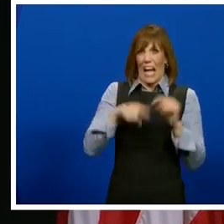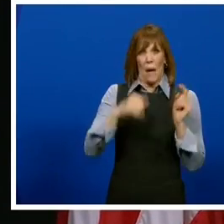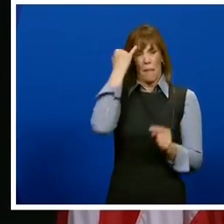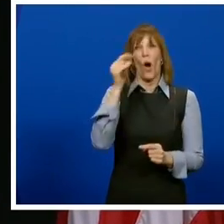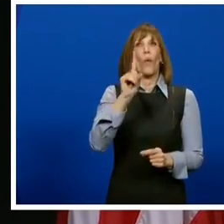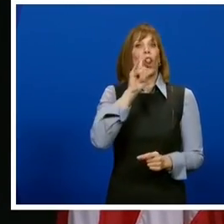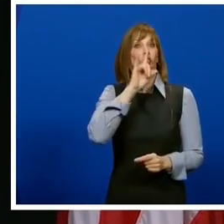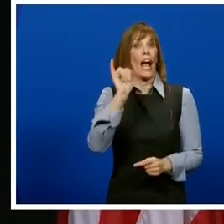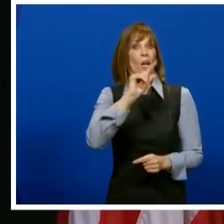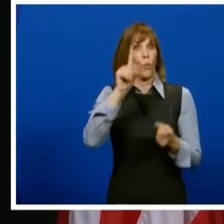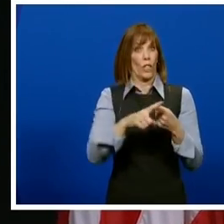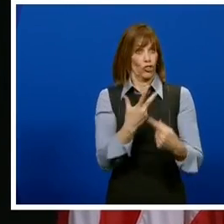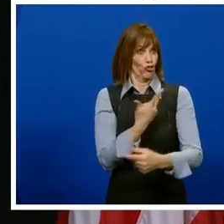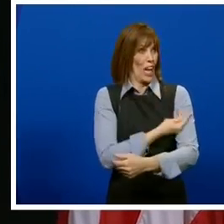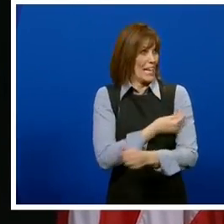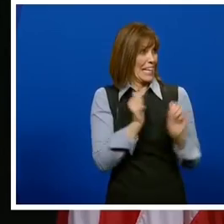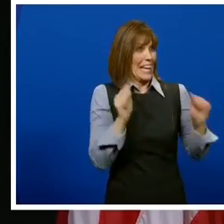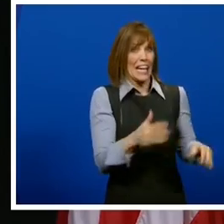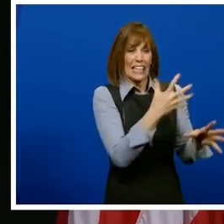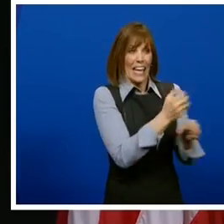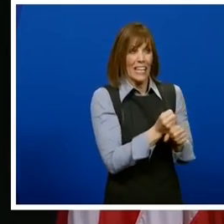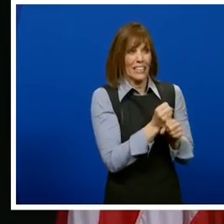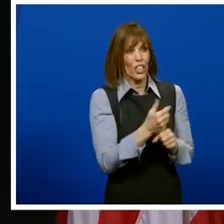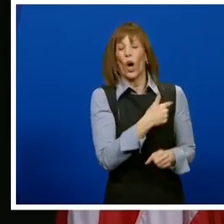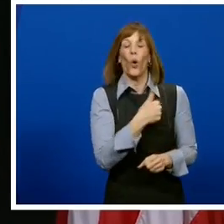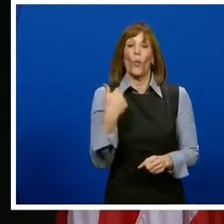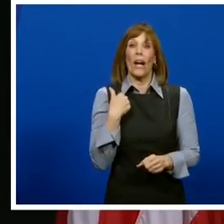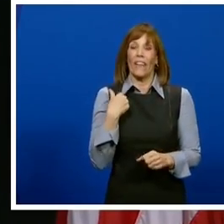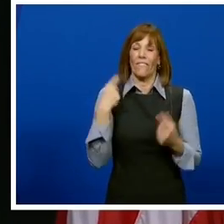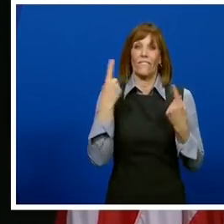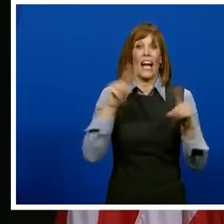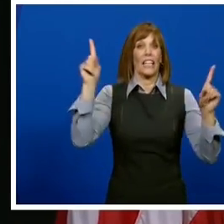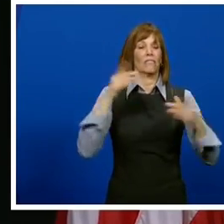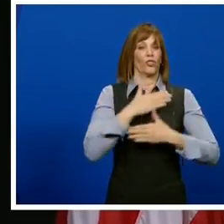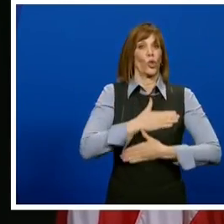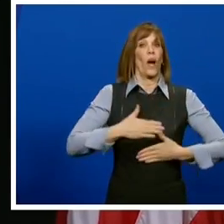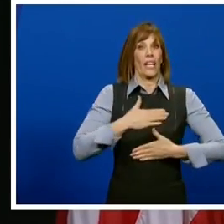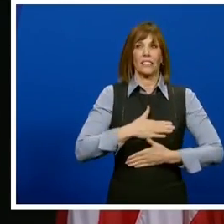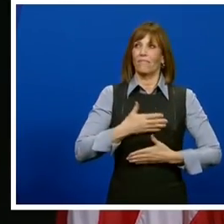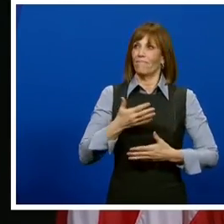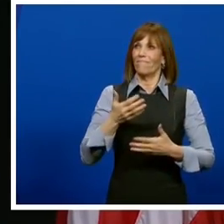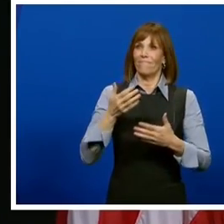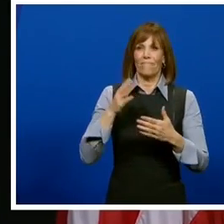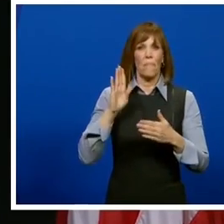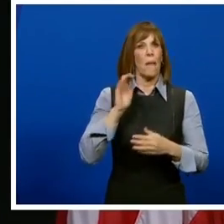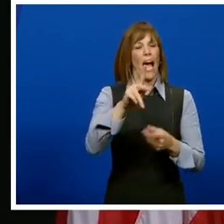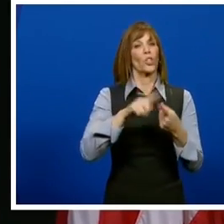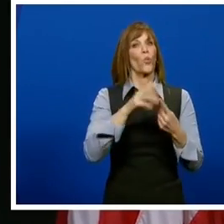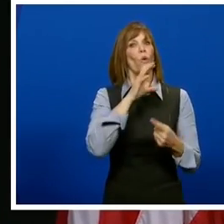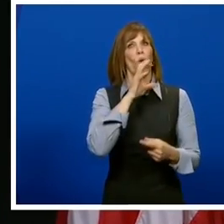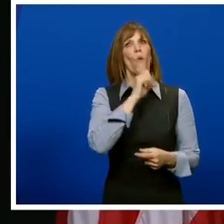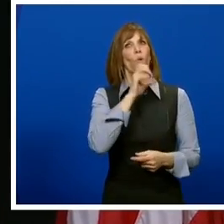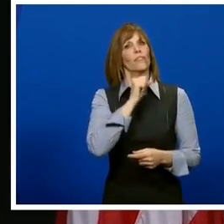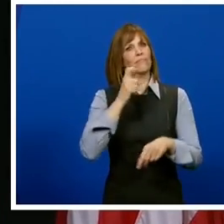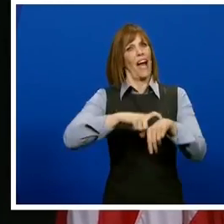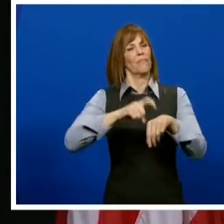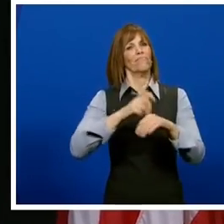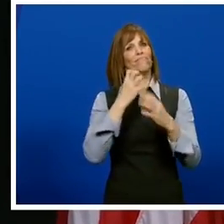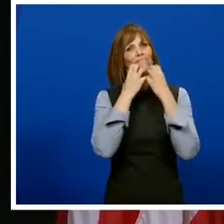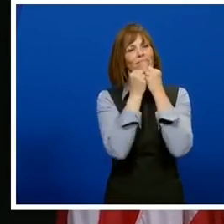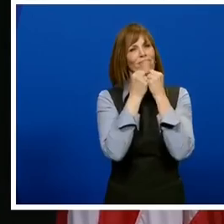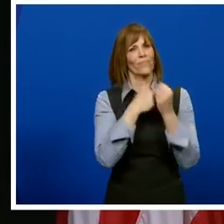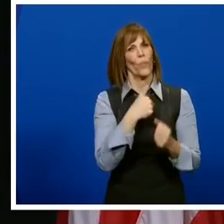like when vaccines became available and when we could again enjoy the quality of life that we value so deeply as Iowans.